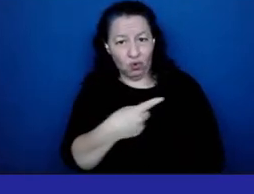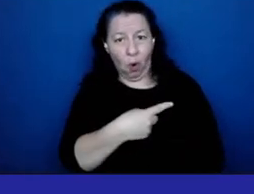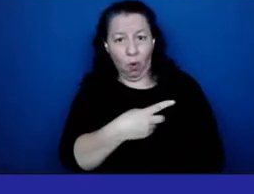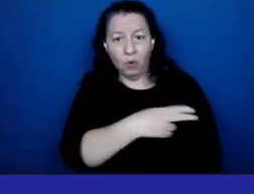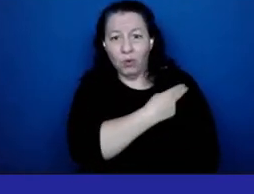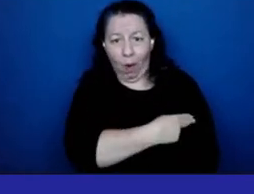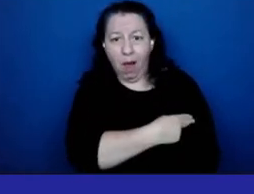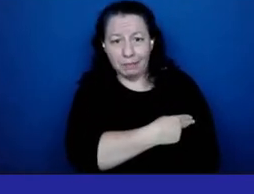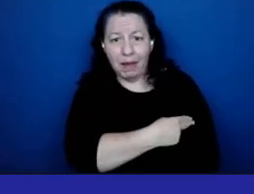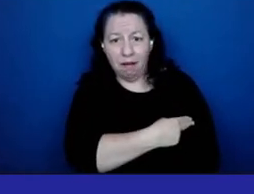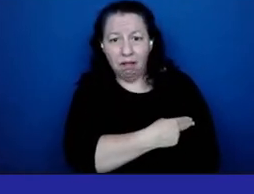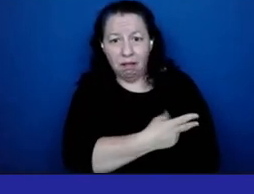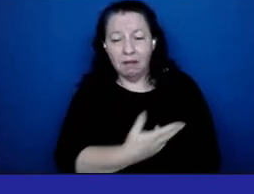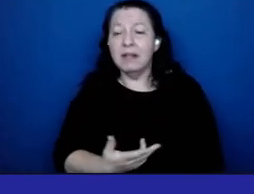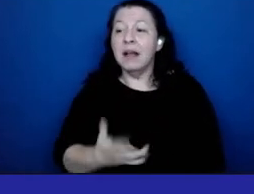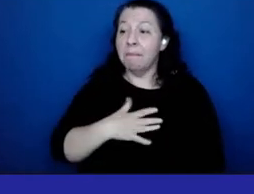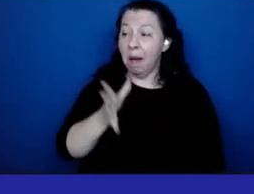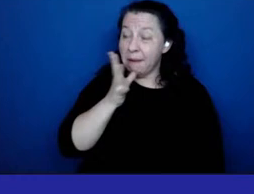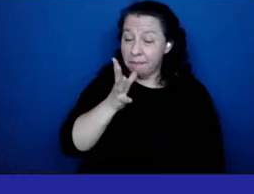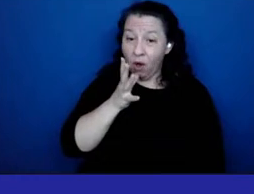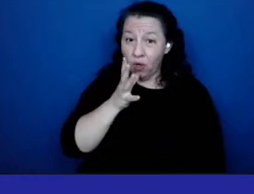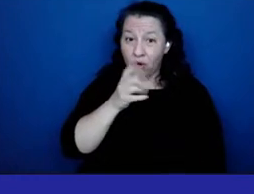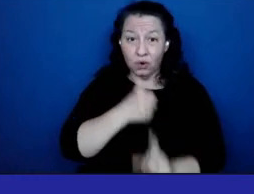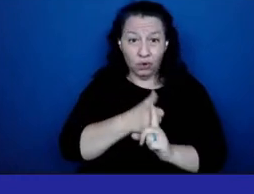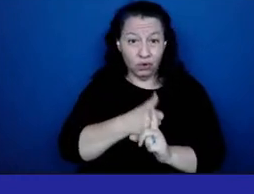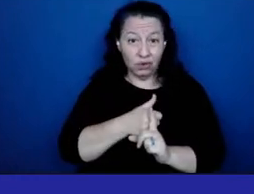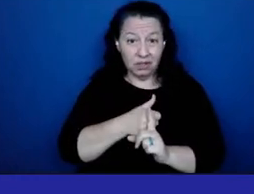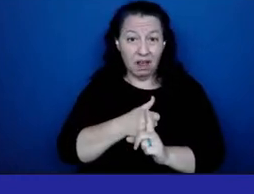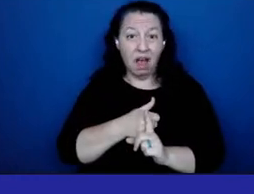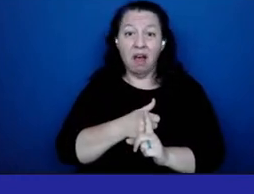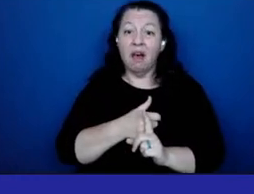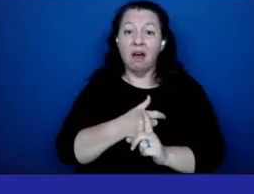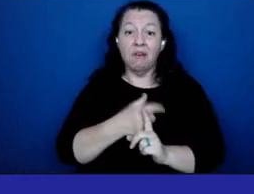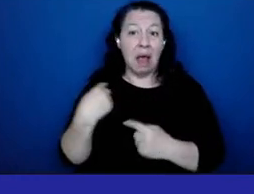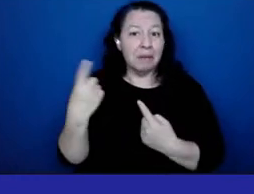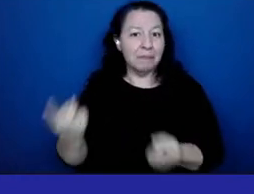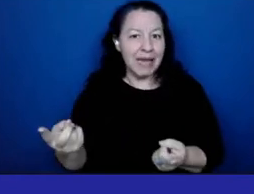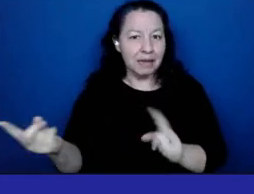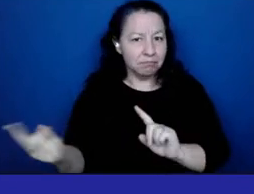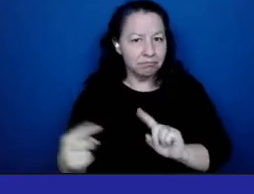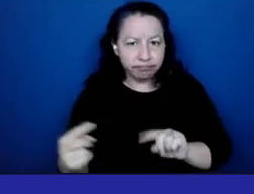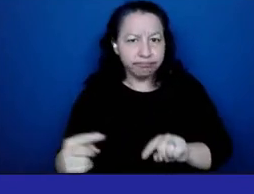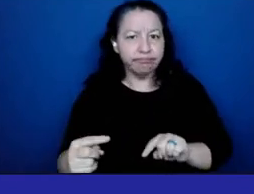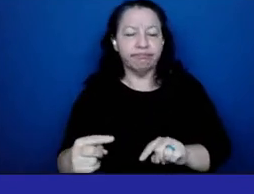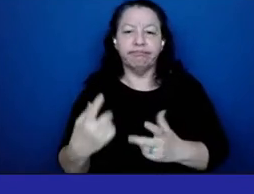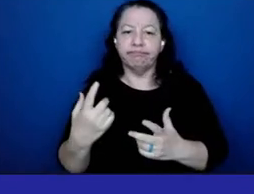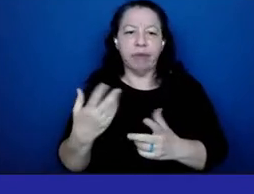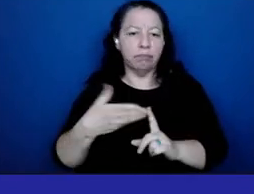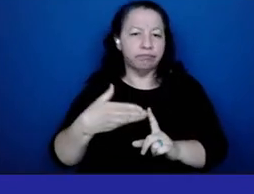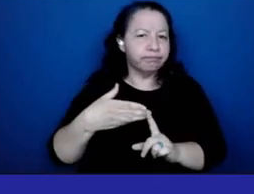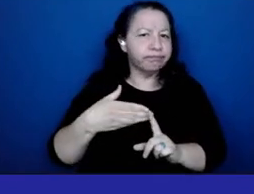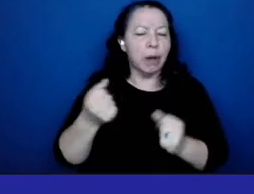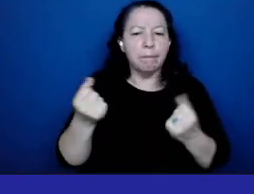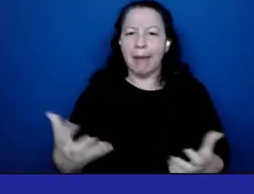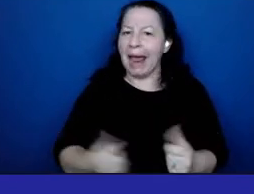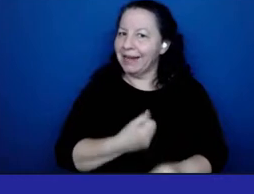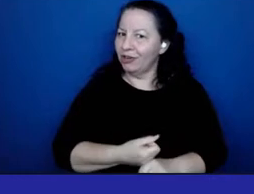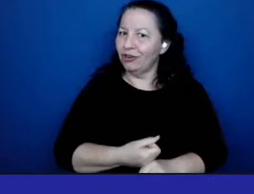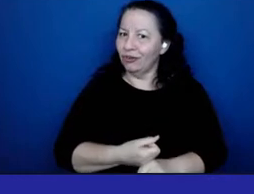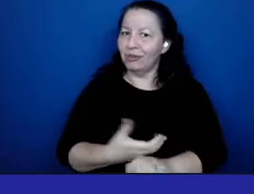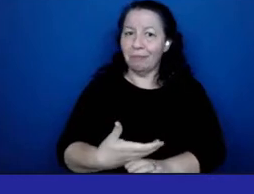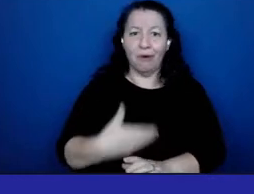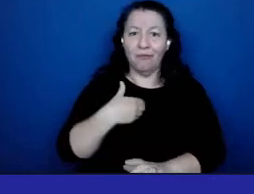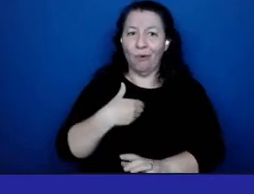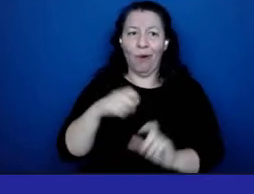hospital my mother who has been coming here regularly for many years before i could